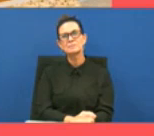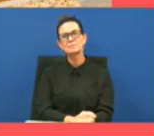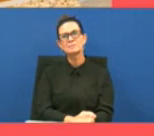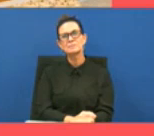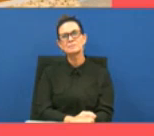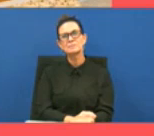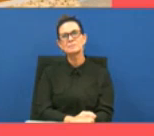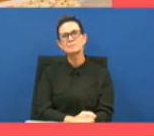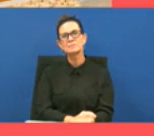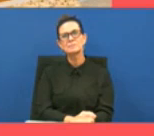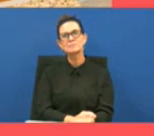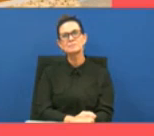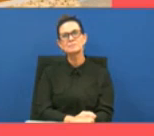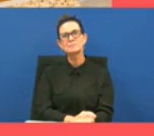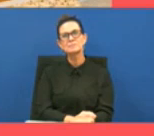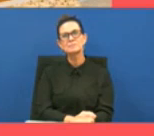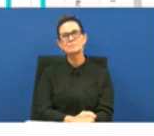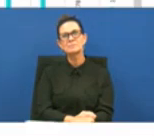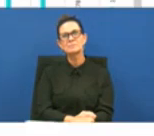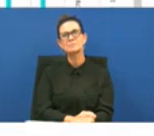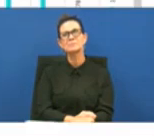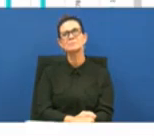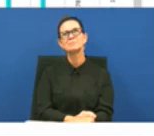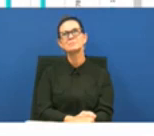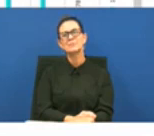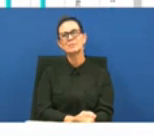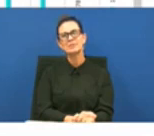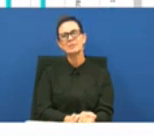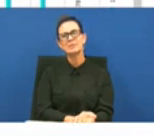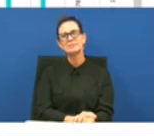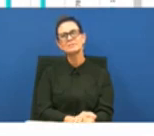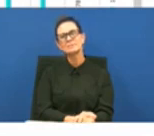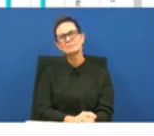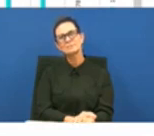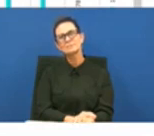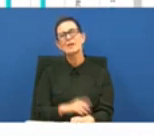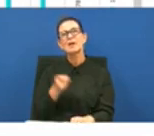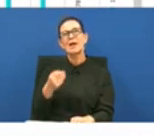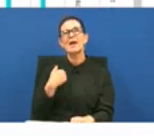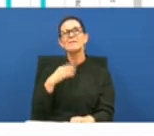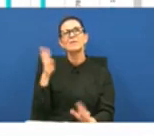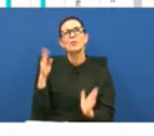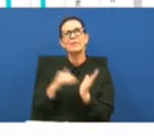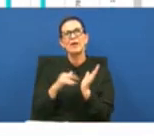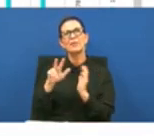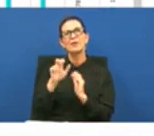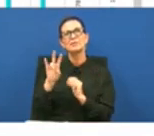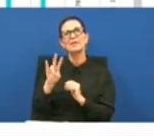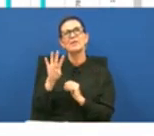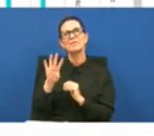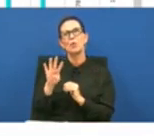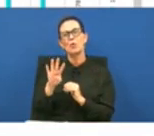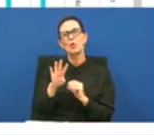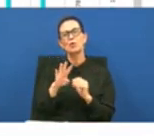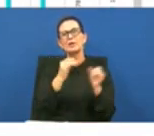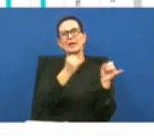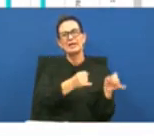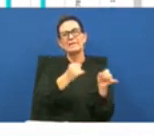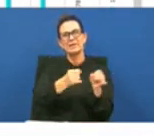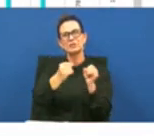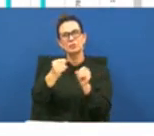so since the bridge center opened um we have served 4 374 individuals